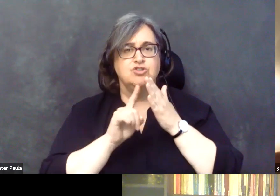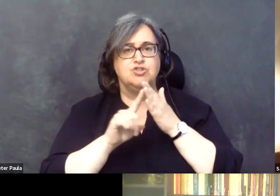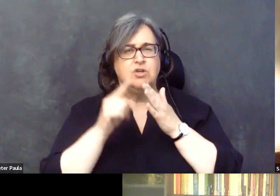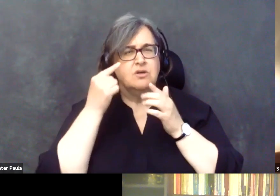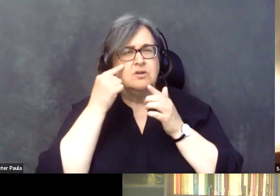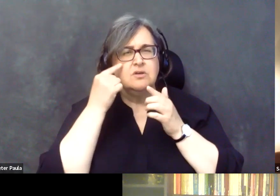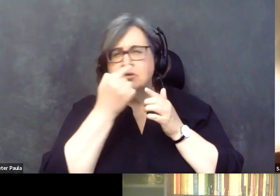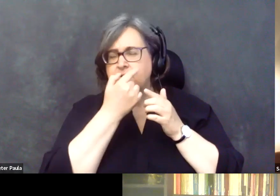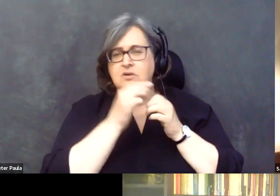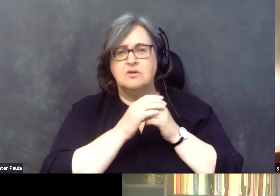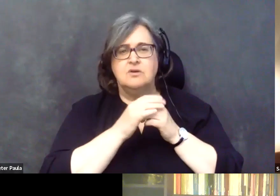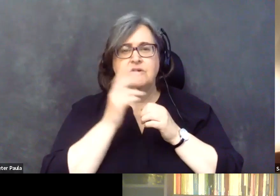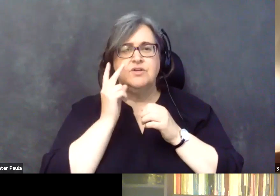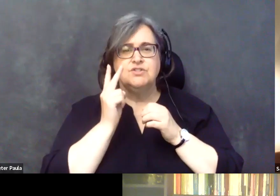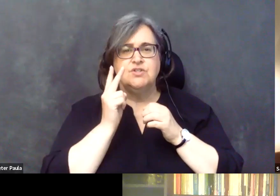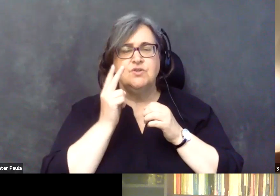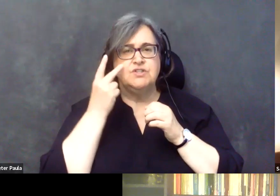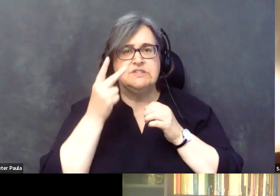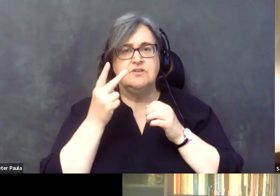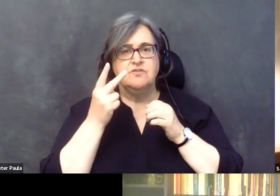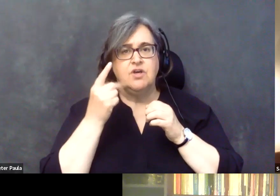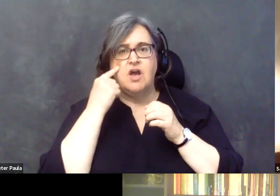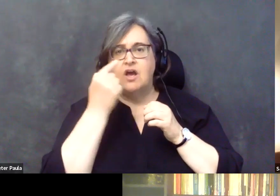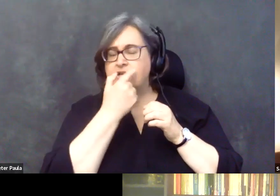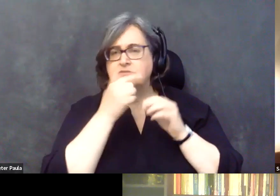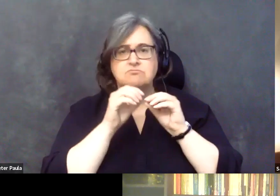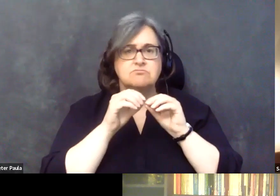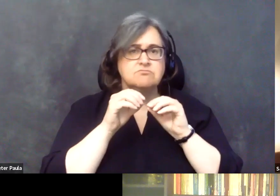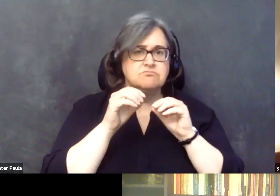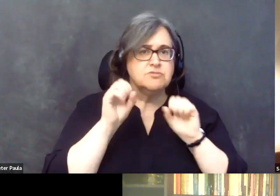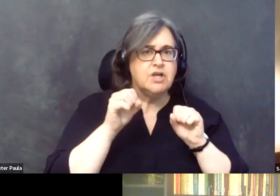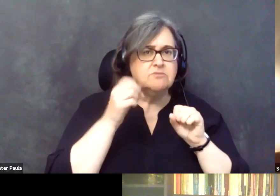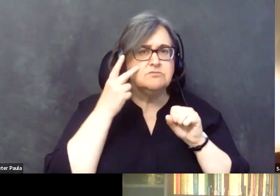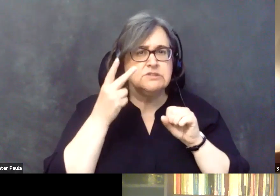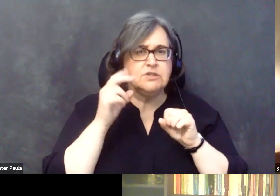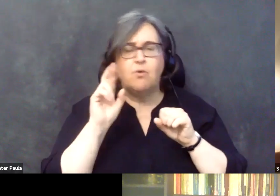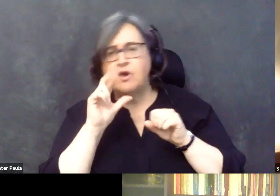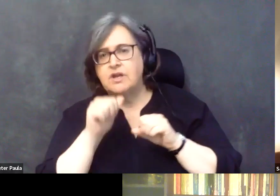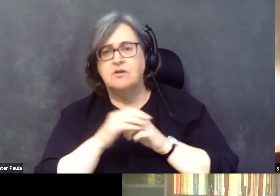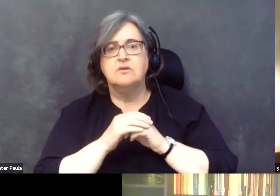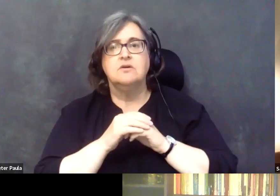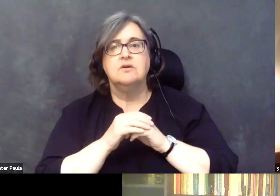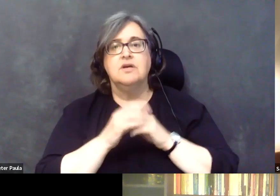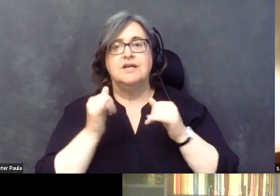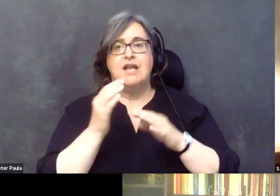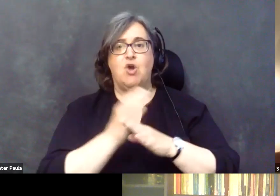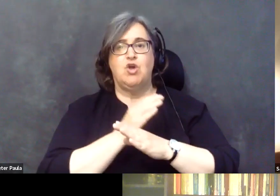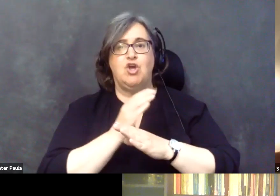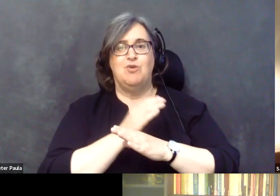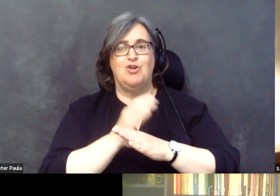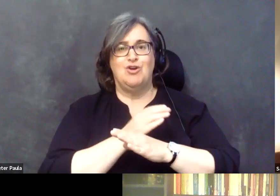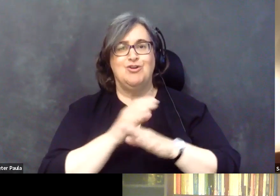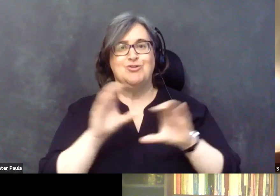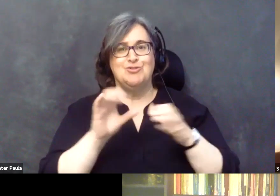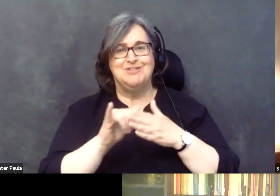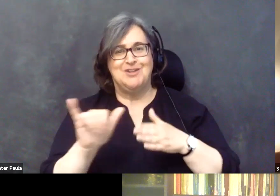see, uh, your visual activity, security, how it is and stuff like that. But now the computer as well does